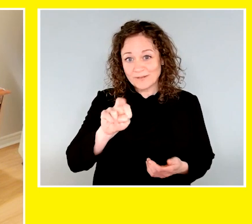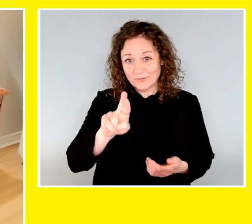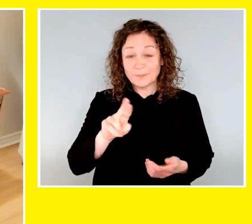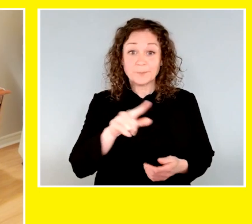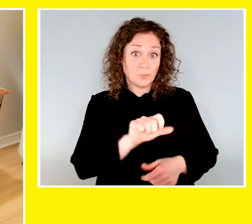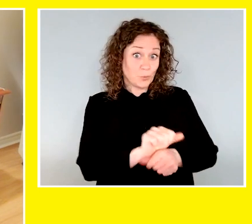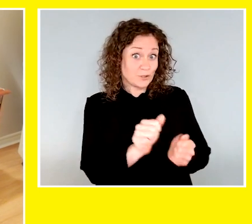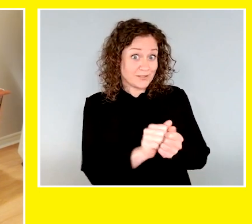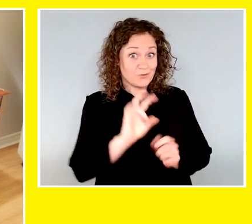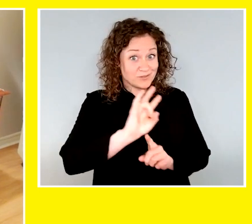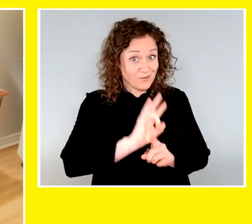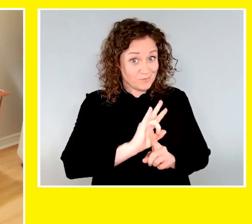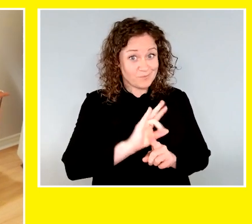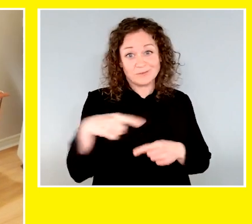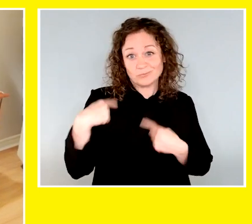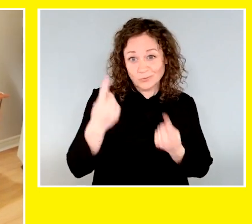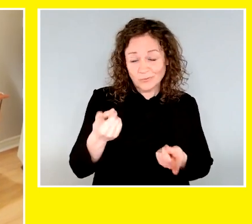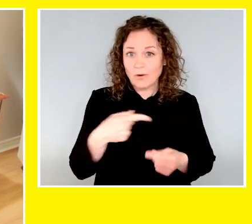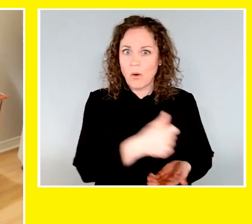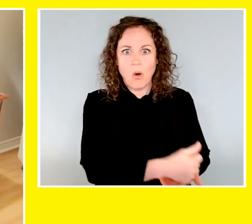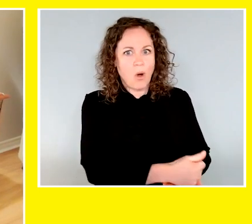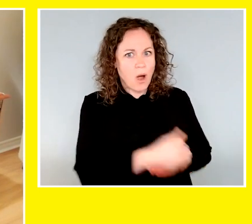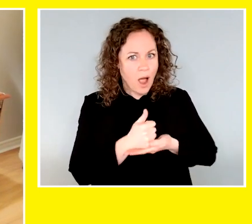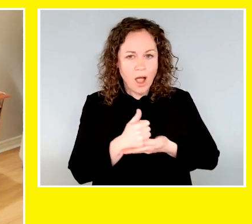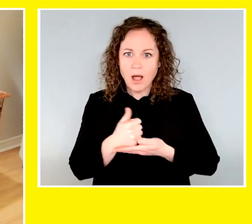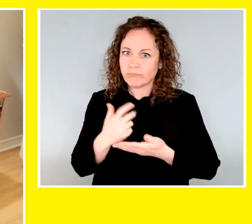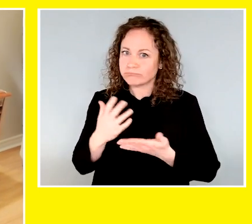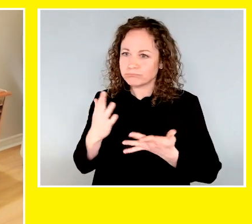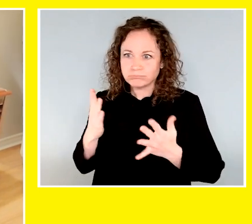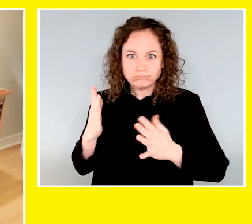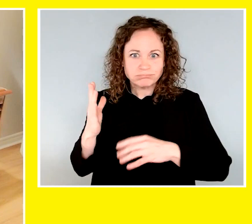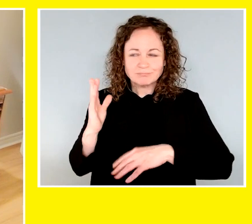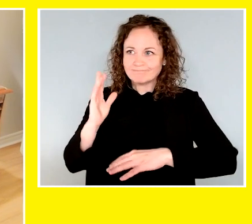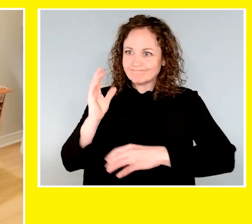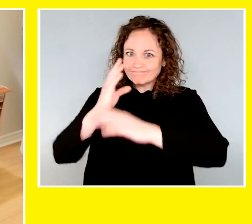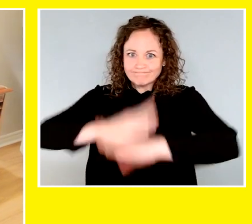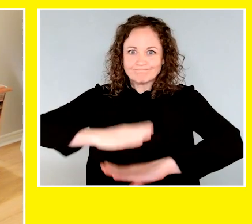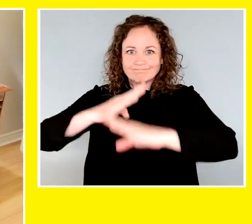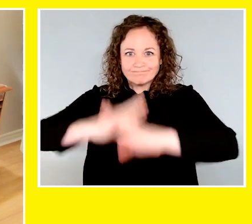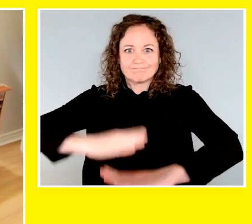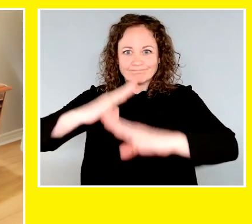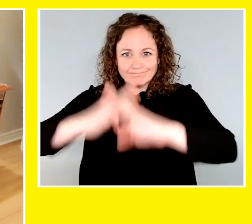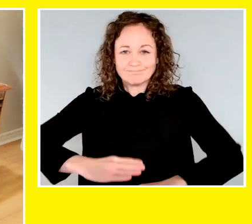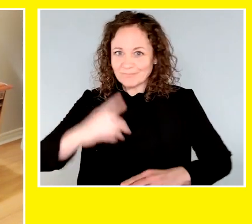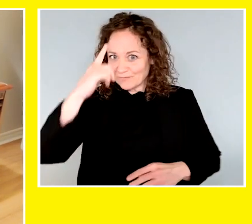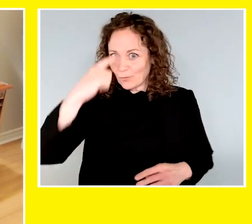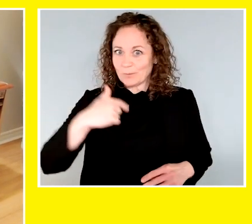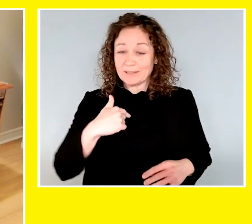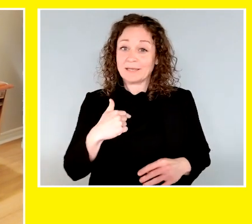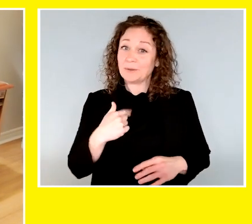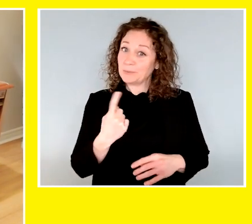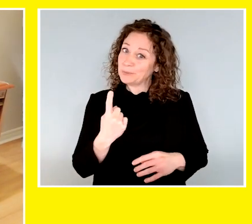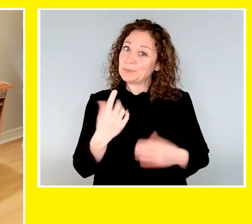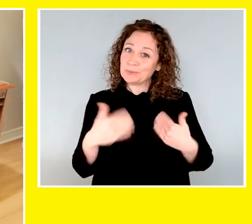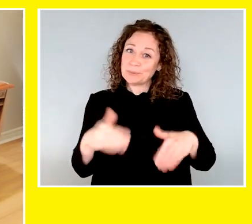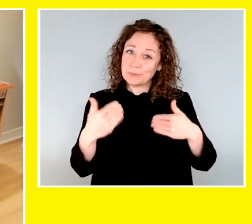about seven months now. She's helped me overcome a lot of obstacles. And the main